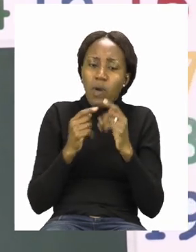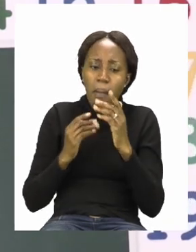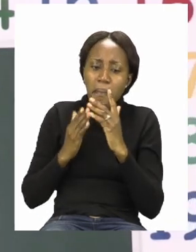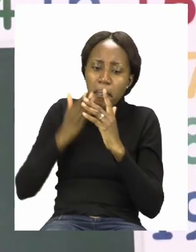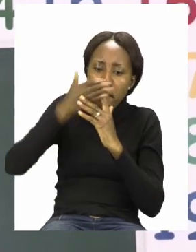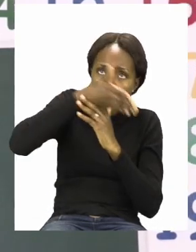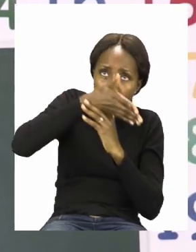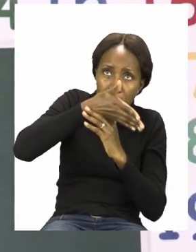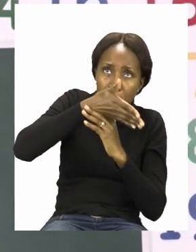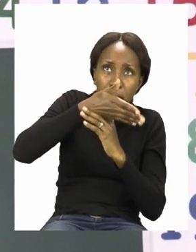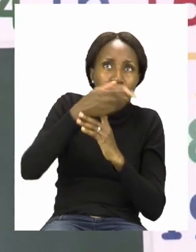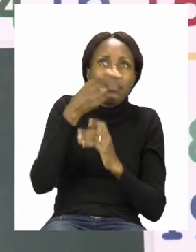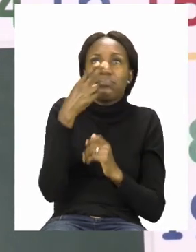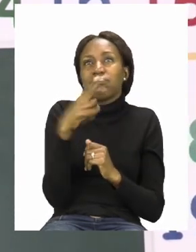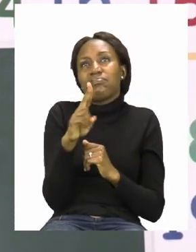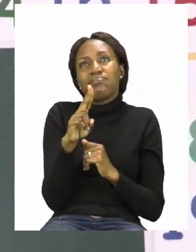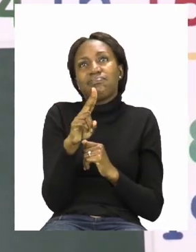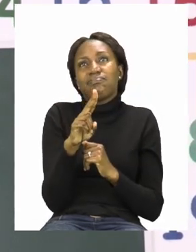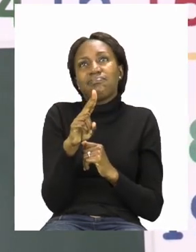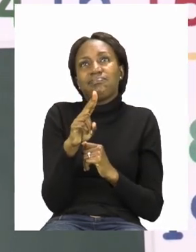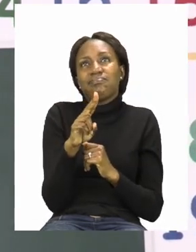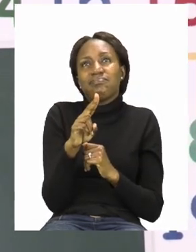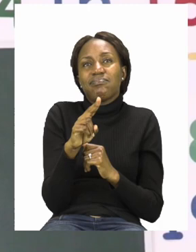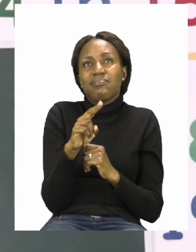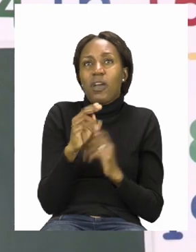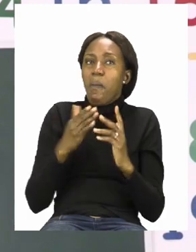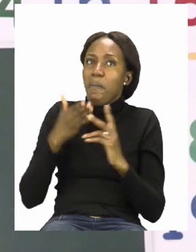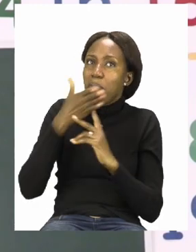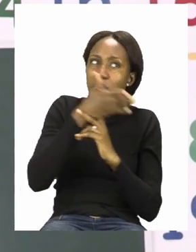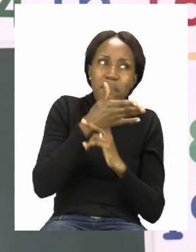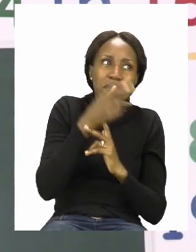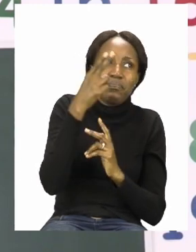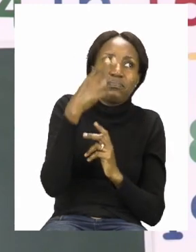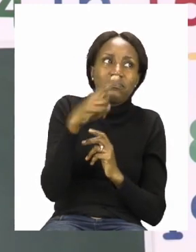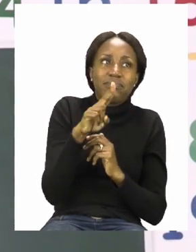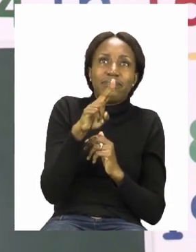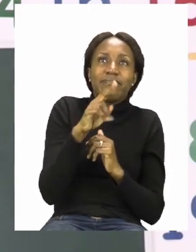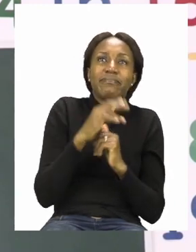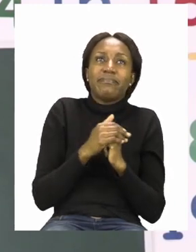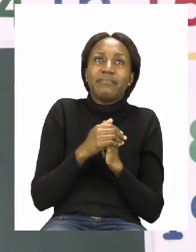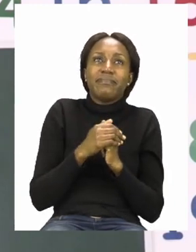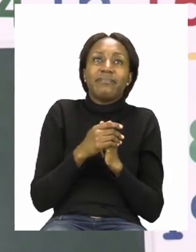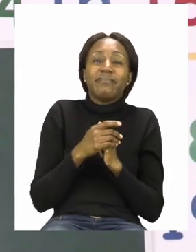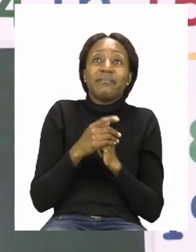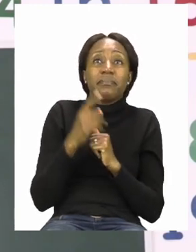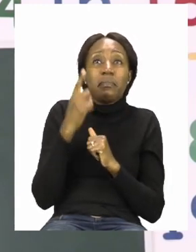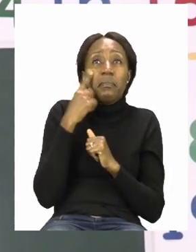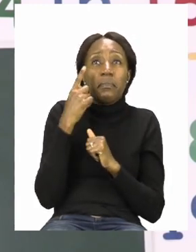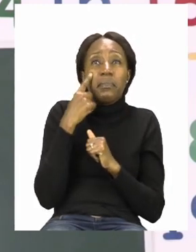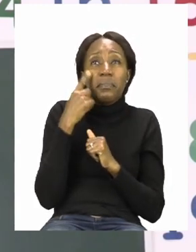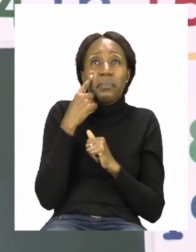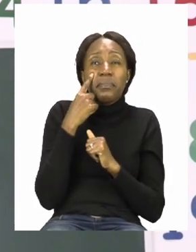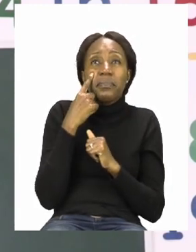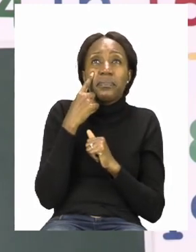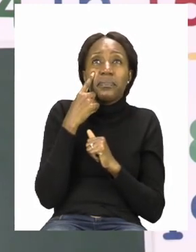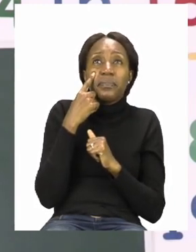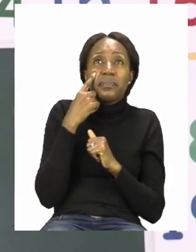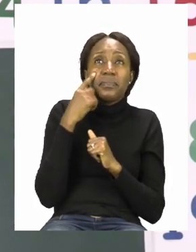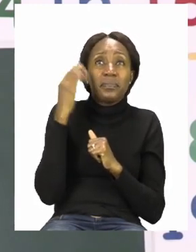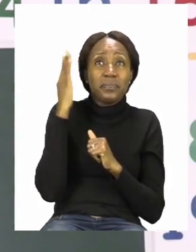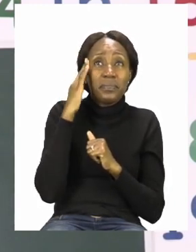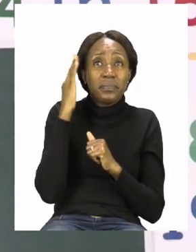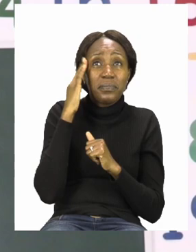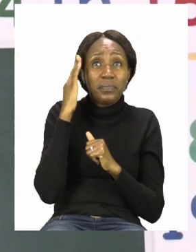which means there is no way to go through. So when you see this one you need to tell the driver